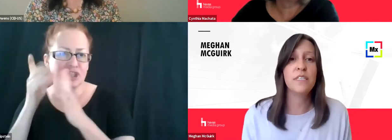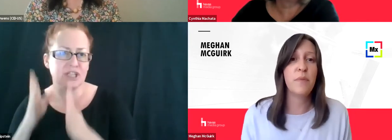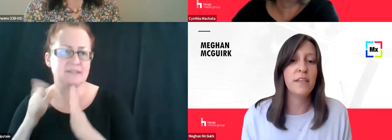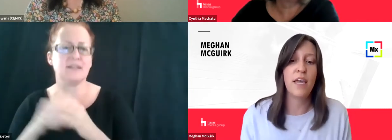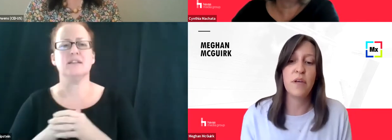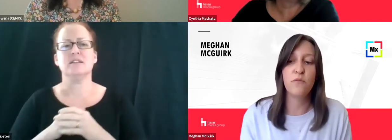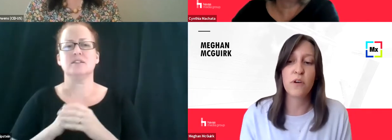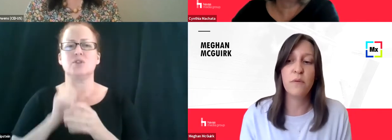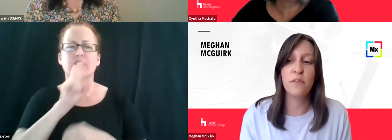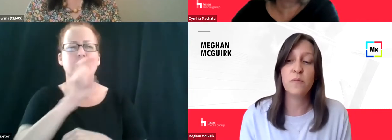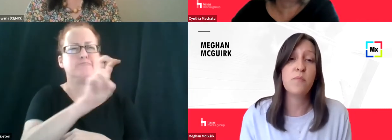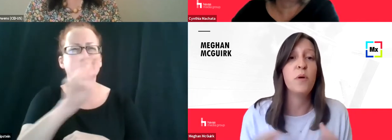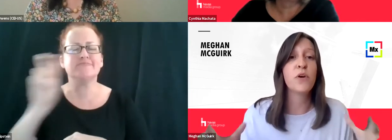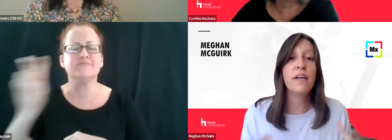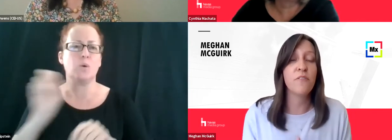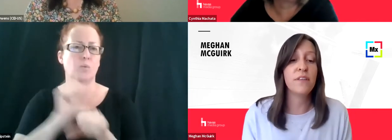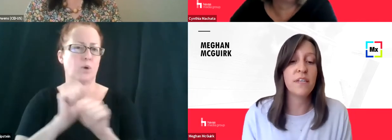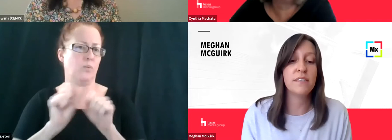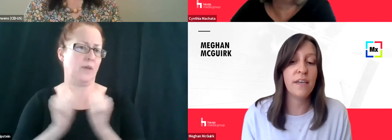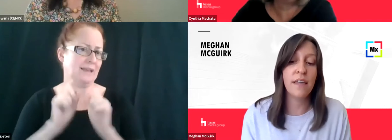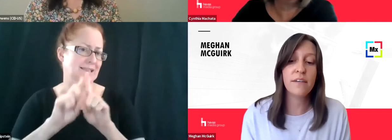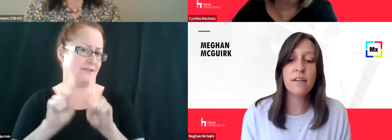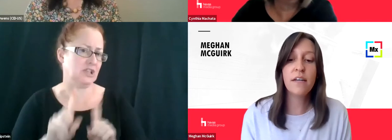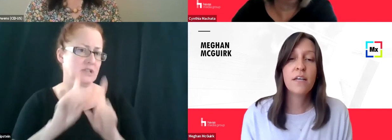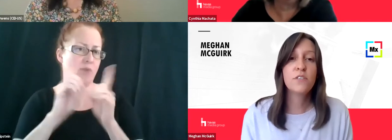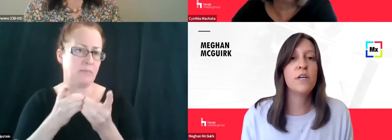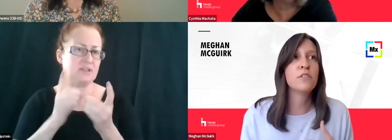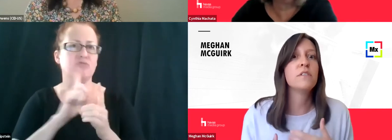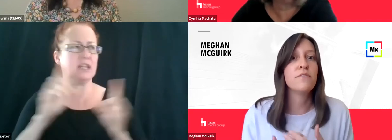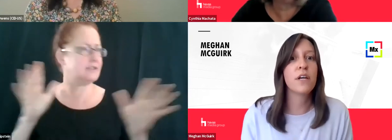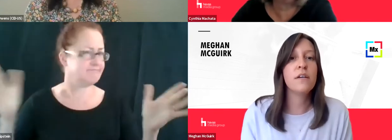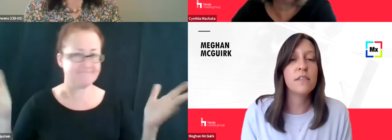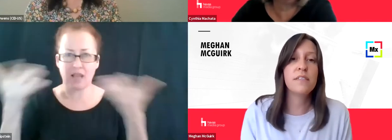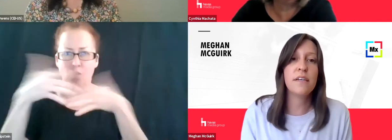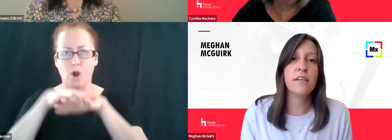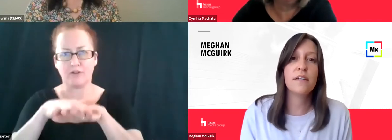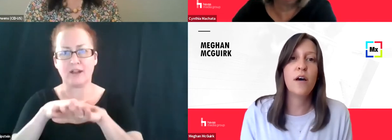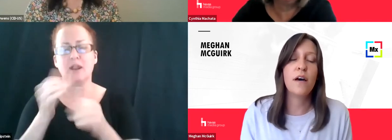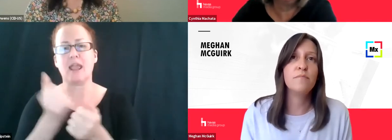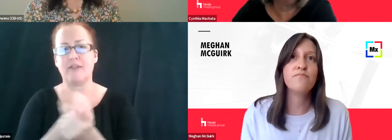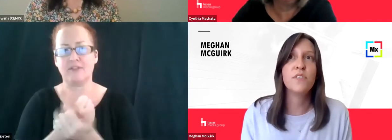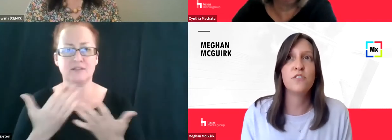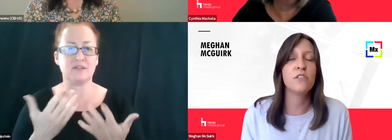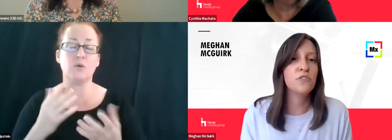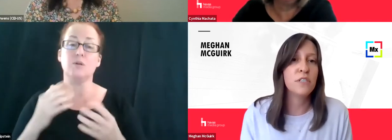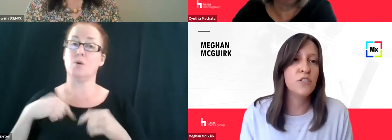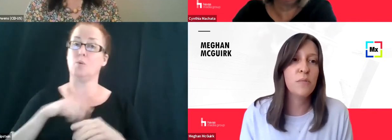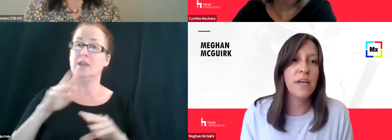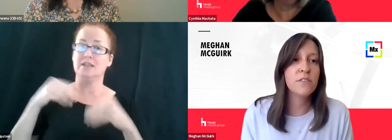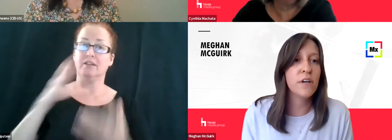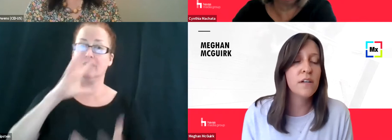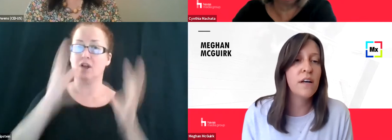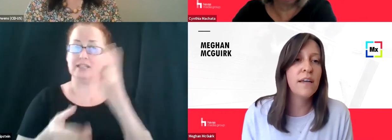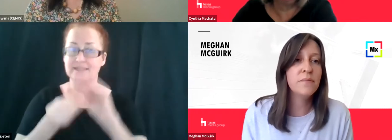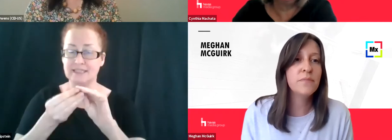get to really span the gamut of working with those people and bringing everything together so that we're delivering holistic, digitally strategic